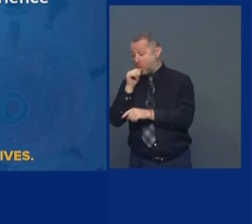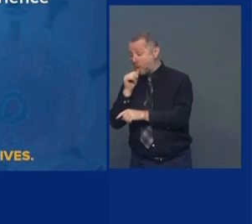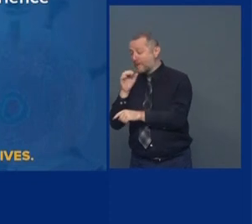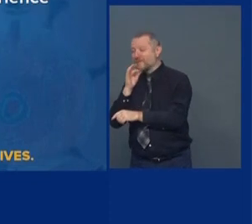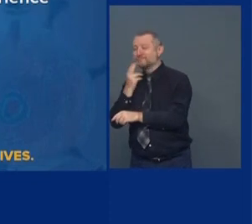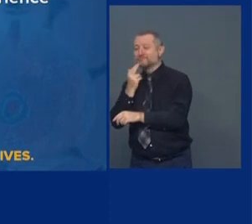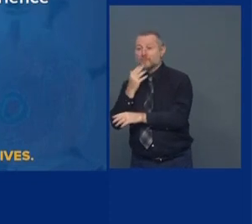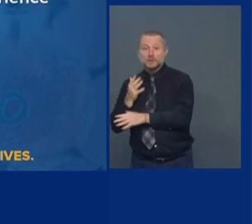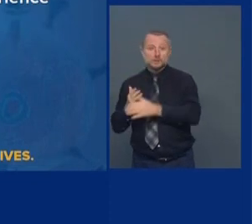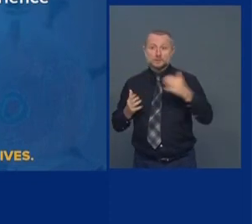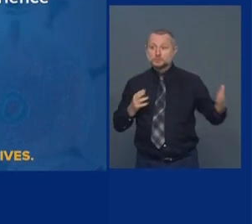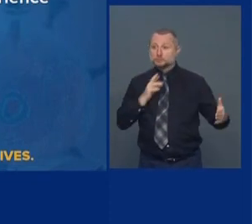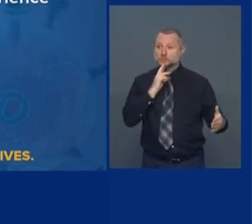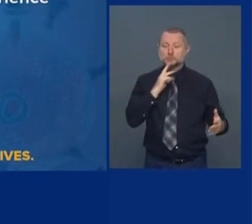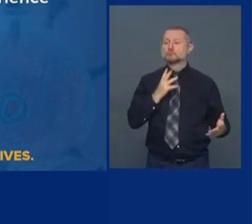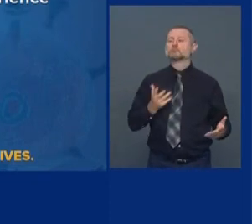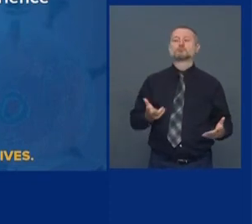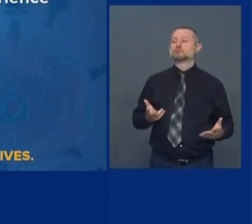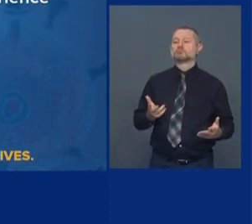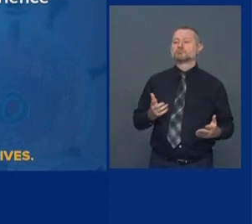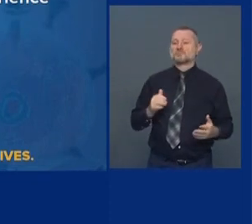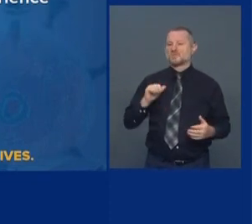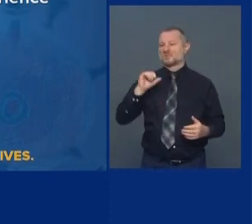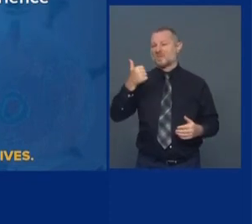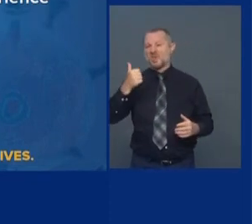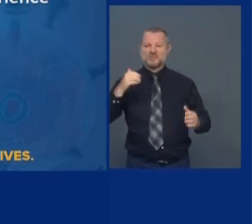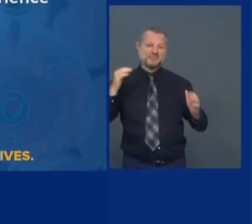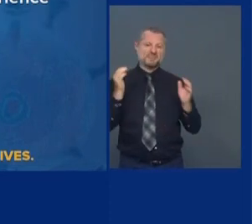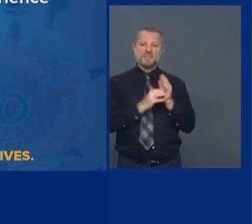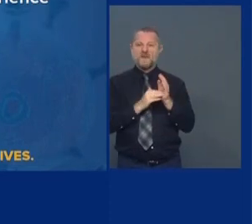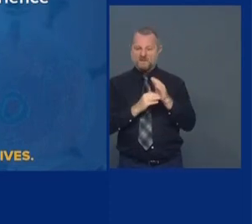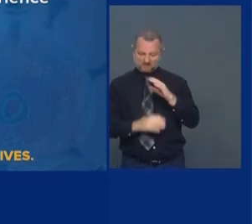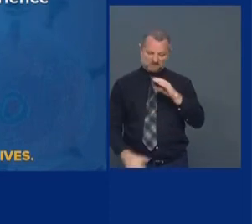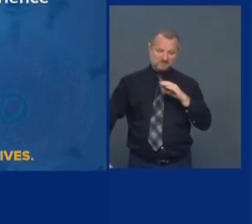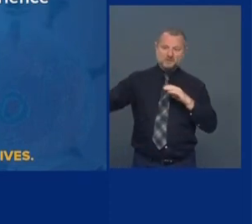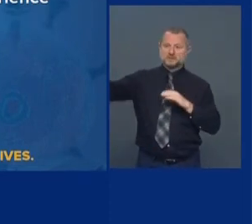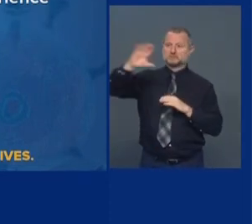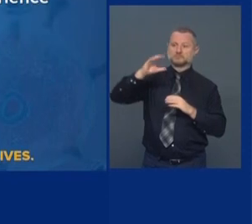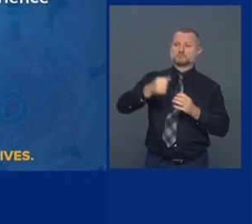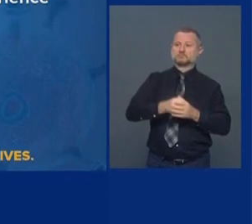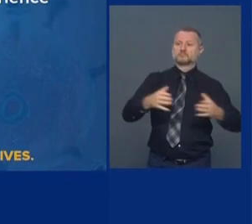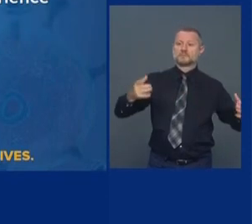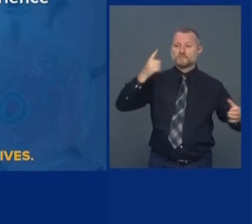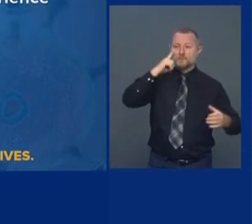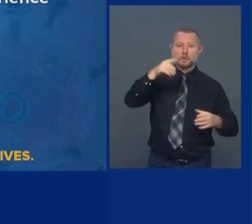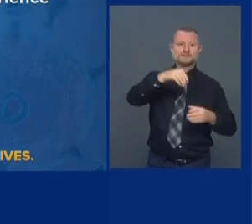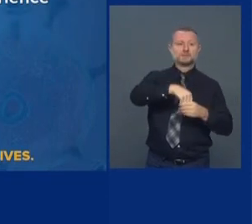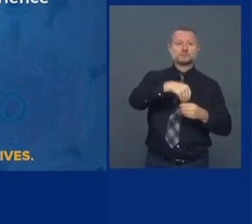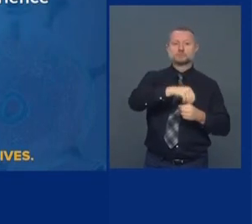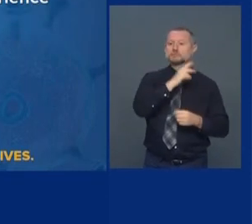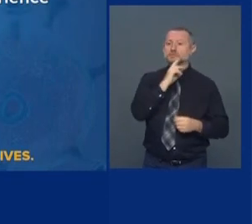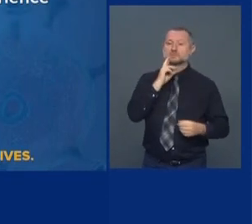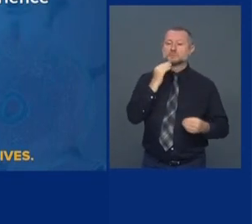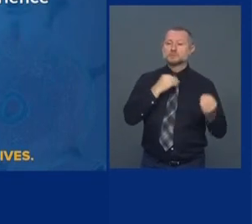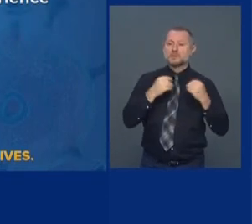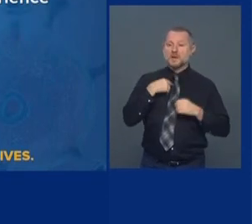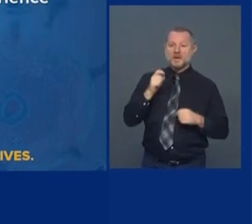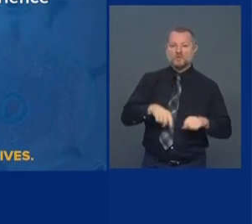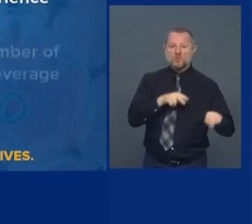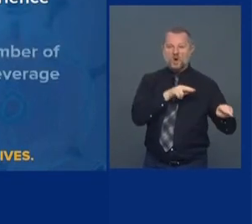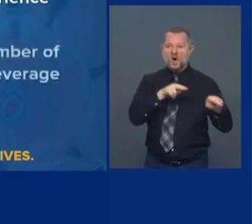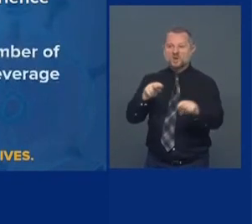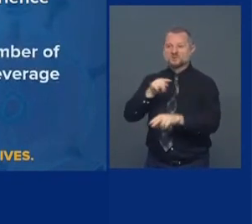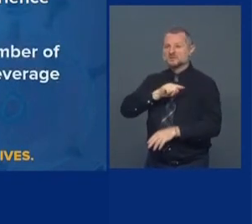establishments in New York City that could do indoor dining. You know you had a bad